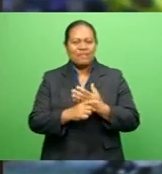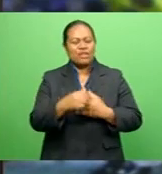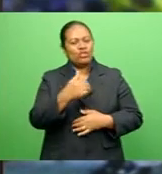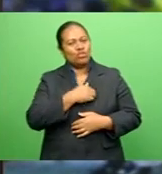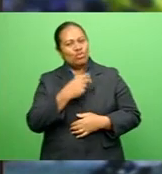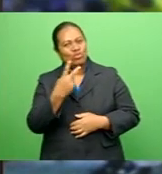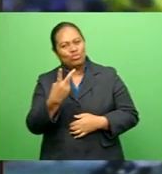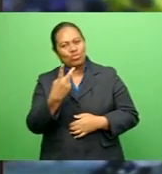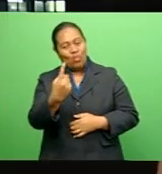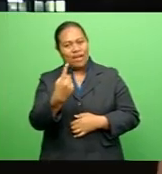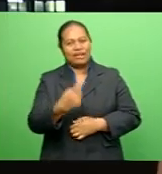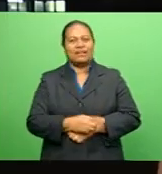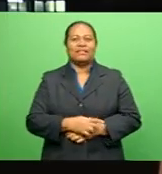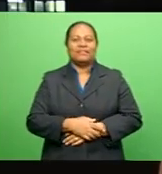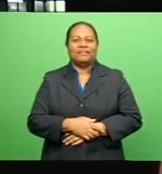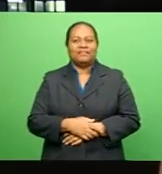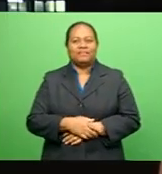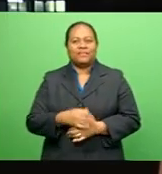today